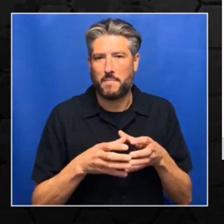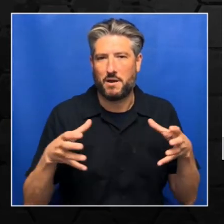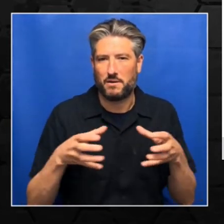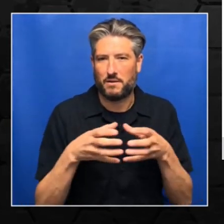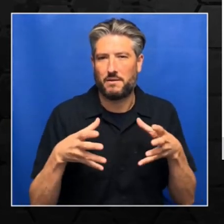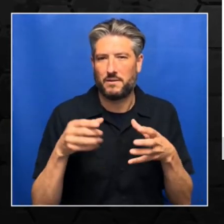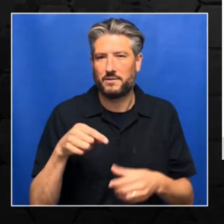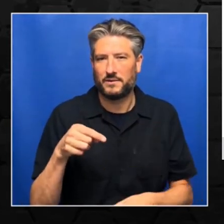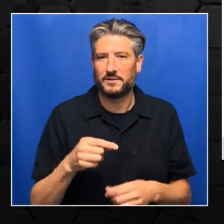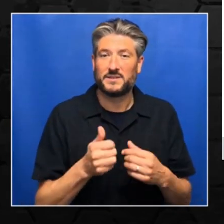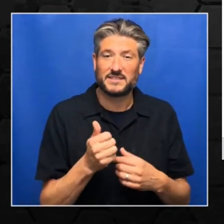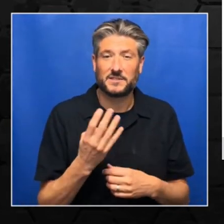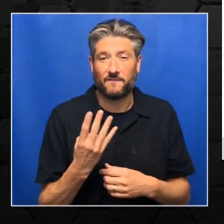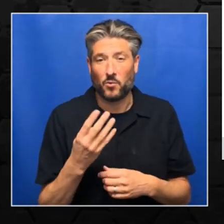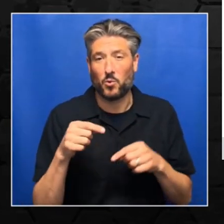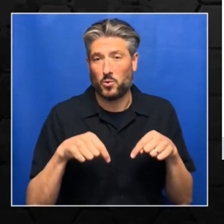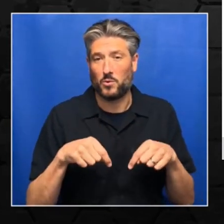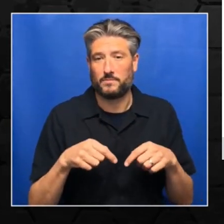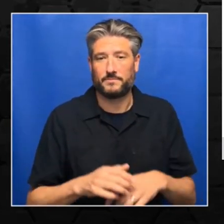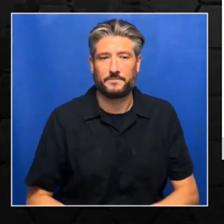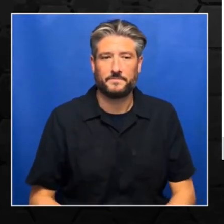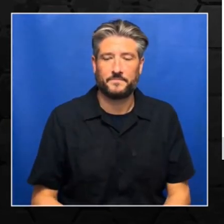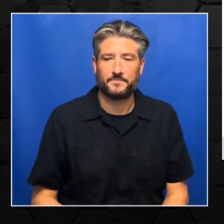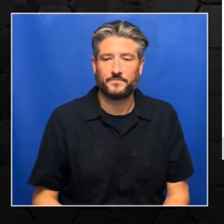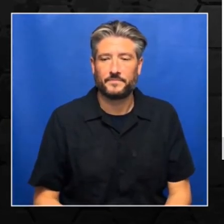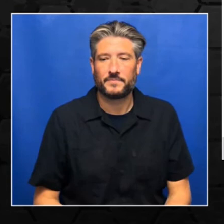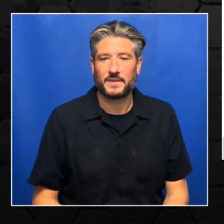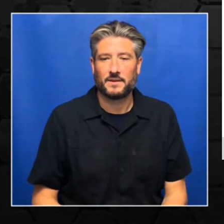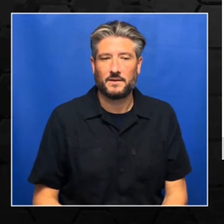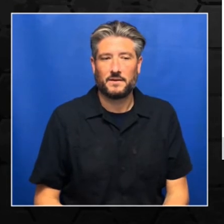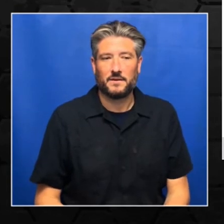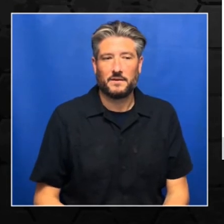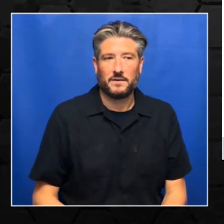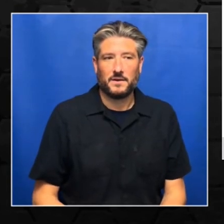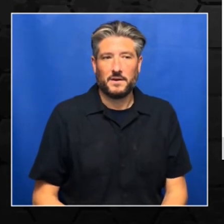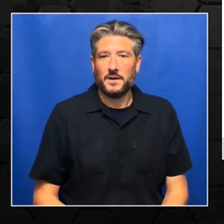it gives an itrable to the data set so that you can access individual items.